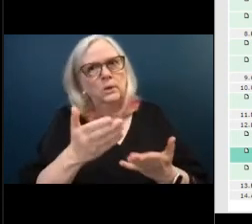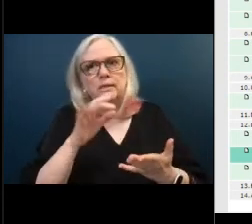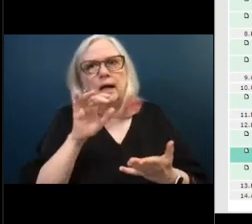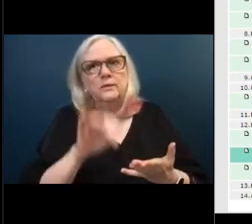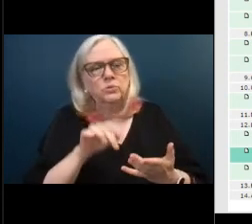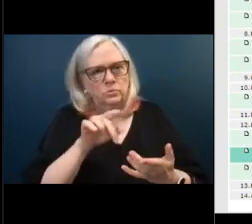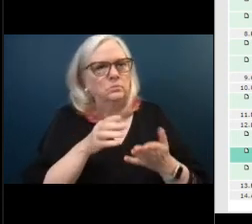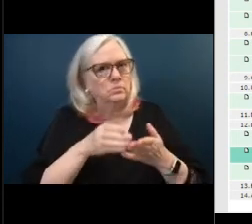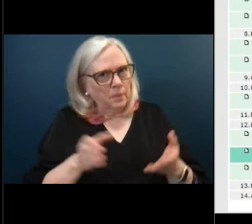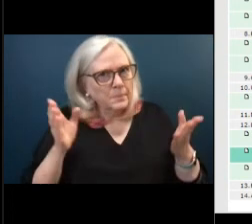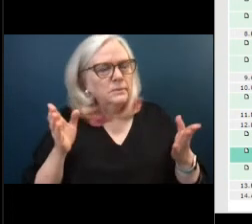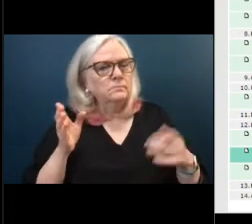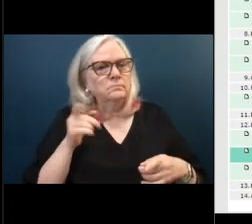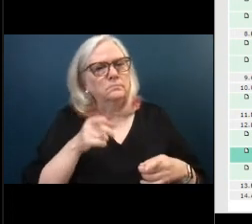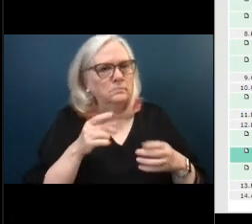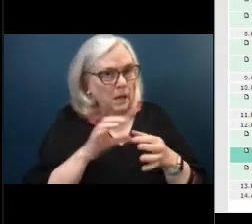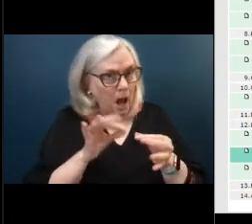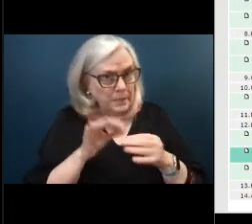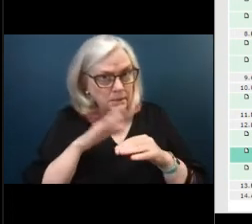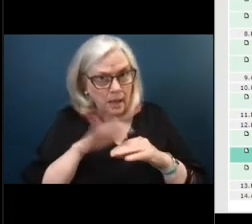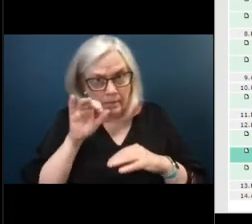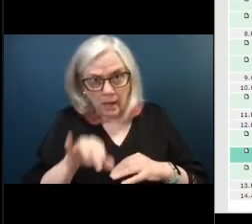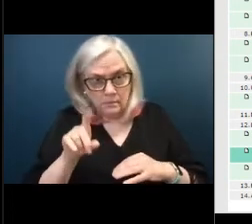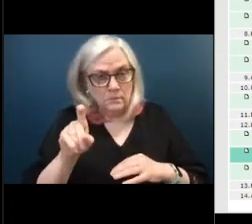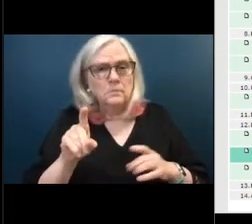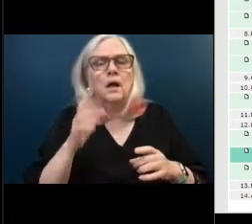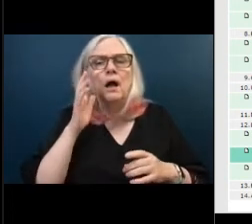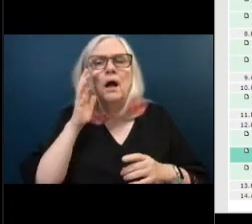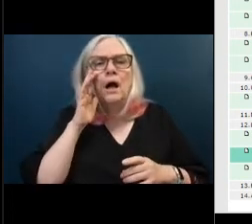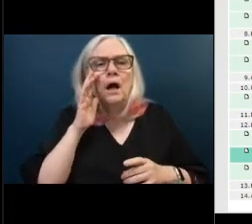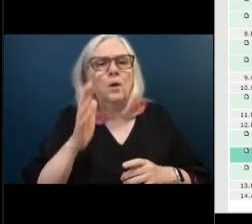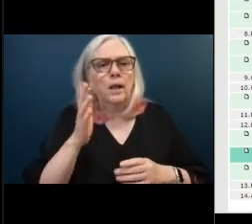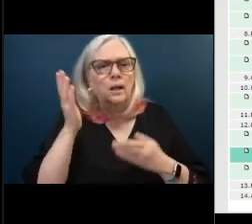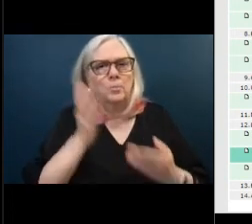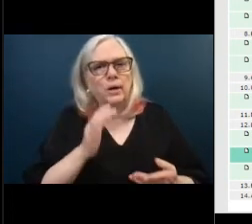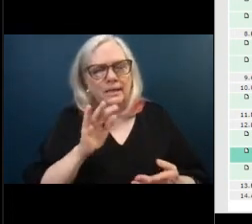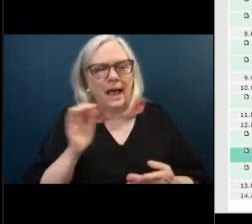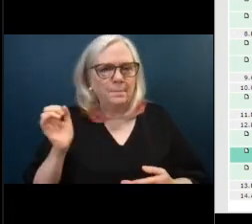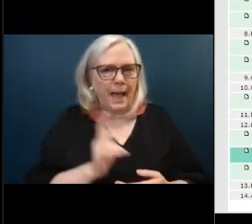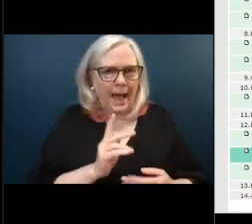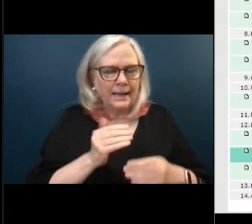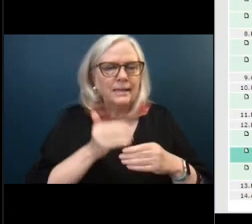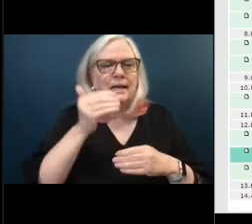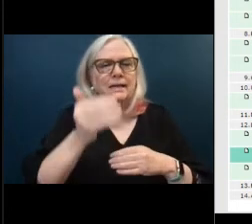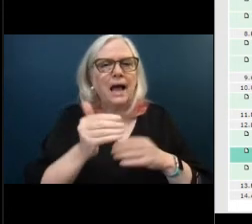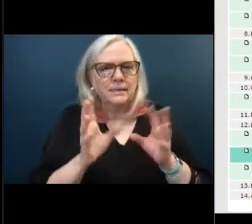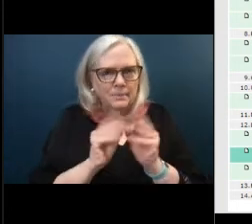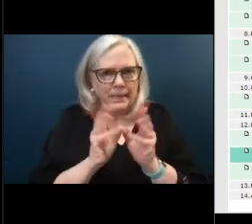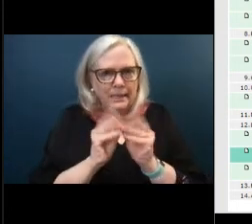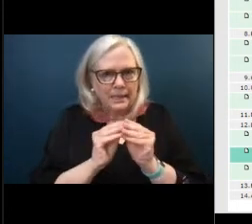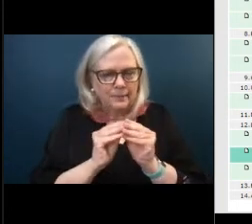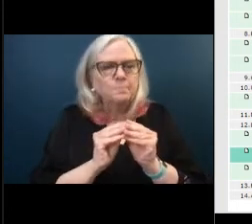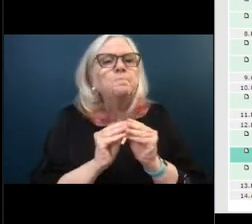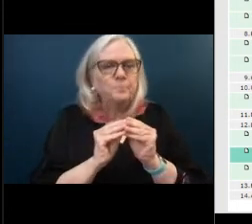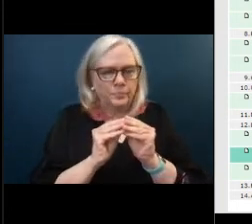just real quick um we'll bring this back at the at the next meeting um and we can